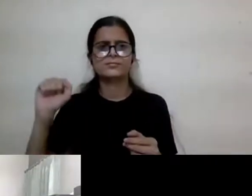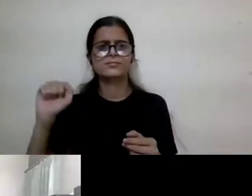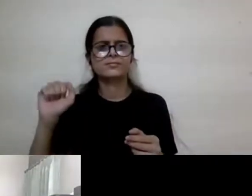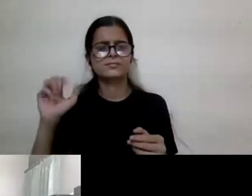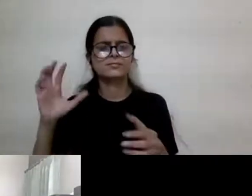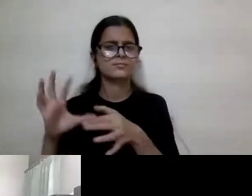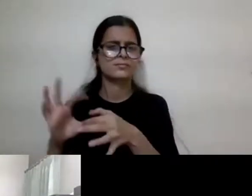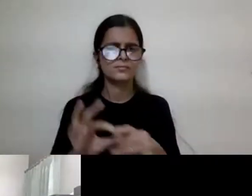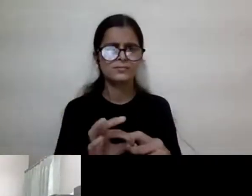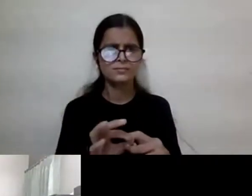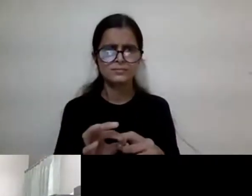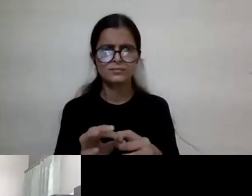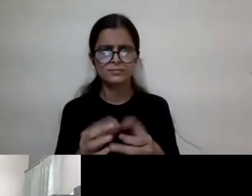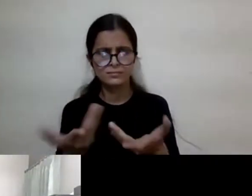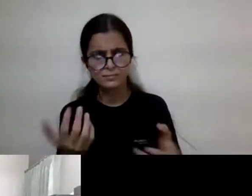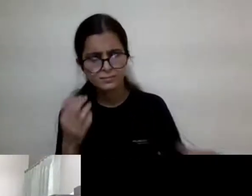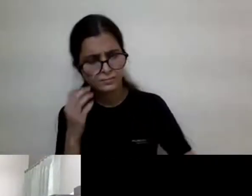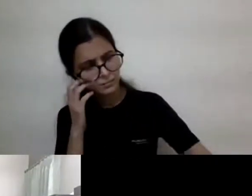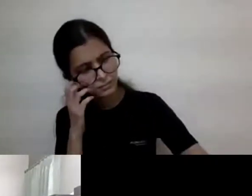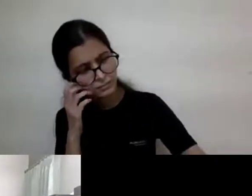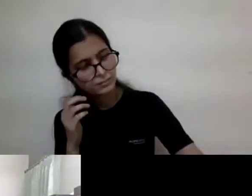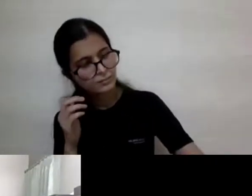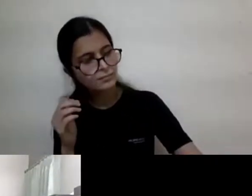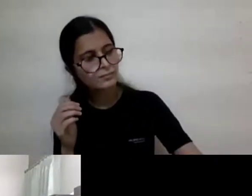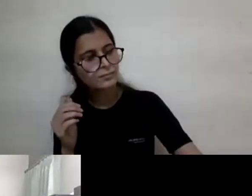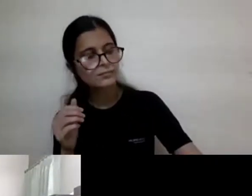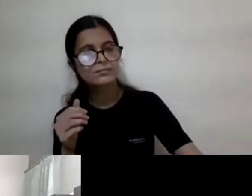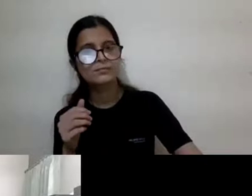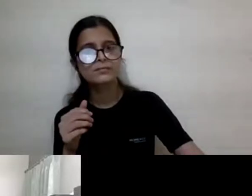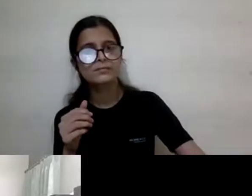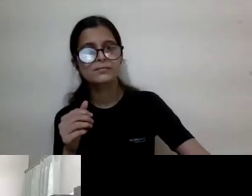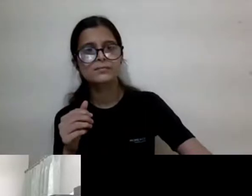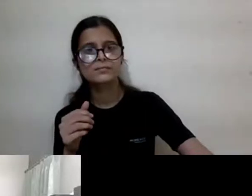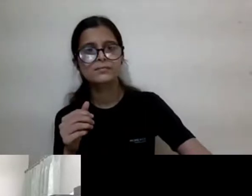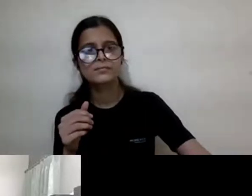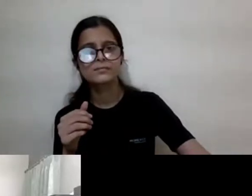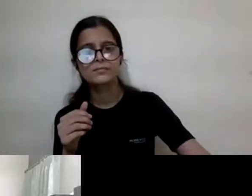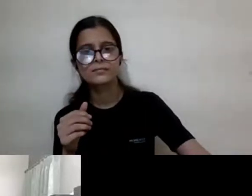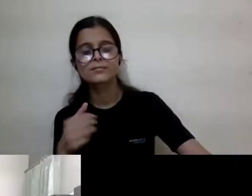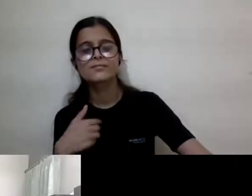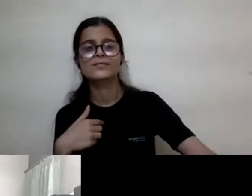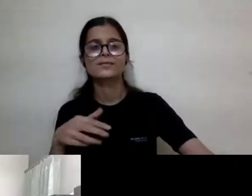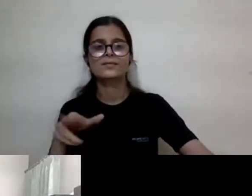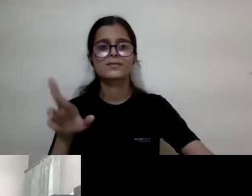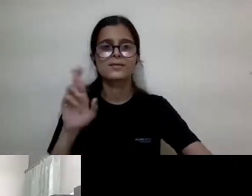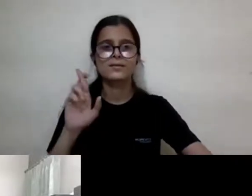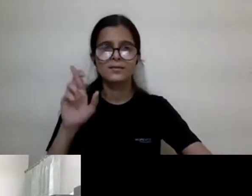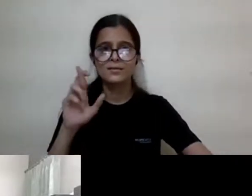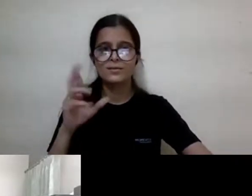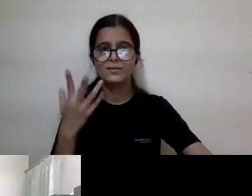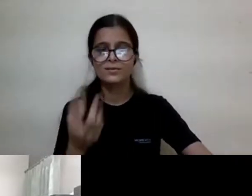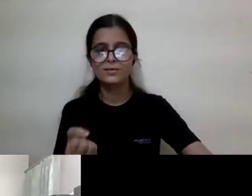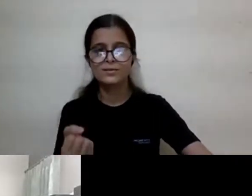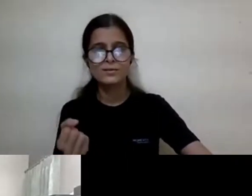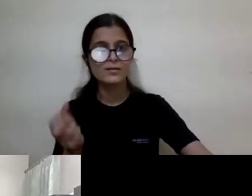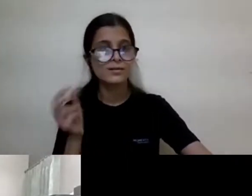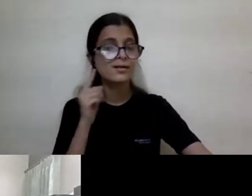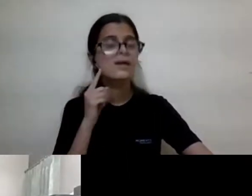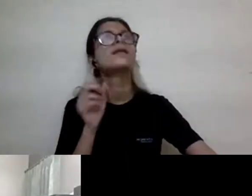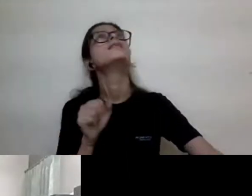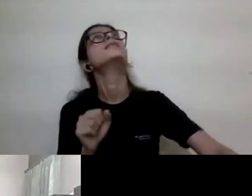It's linked to this idea. Yeah, no, I wish Rosemary were here so she could answer this question way better than I could. Um,